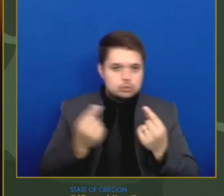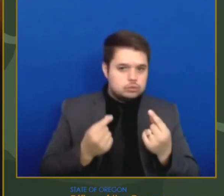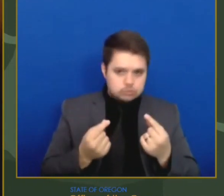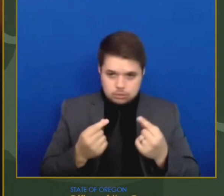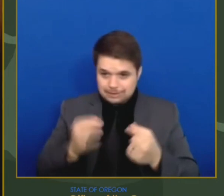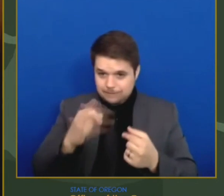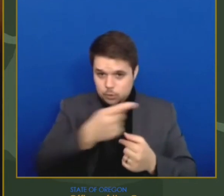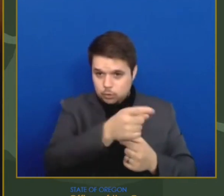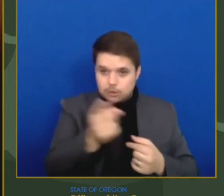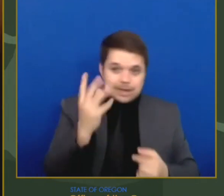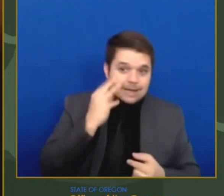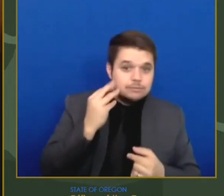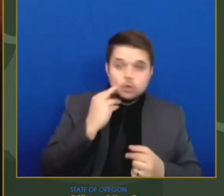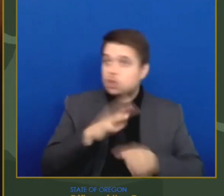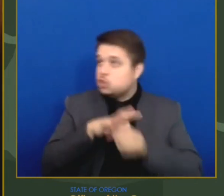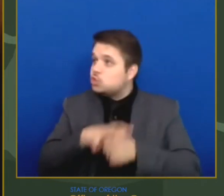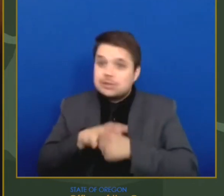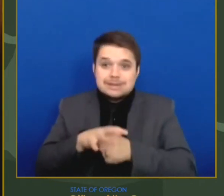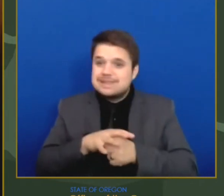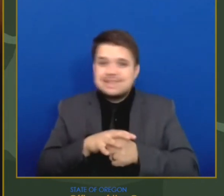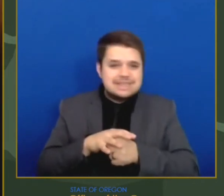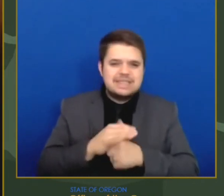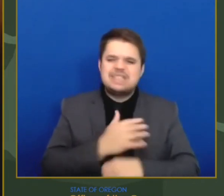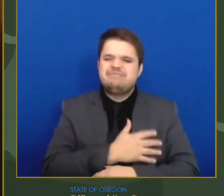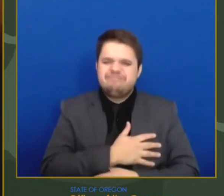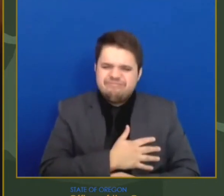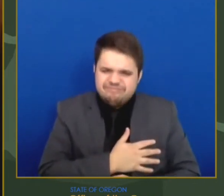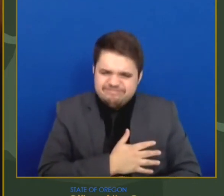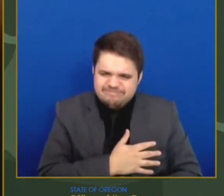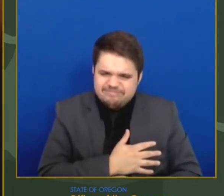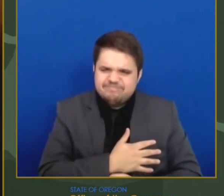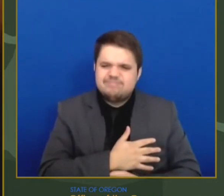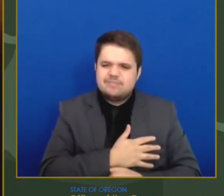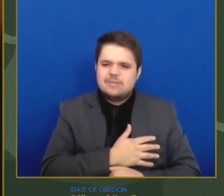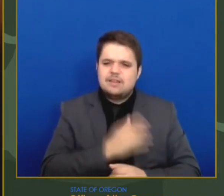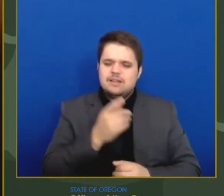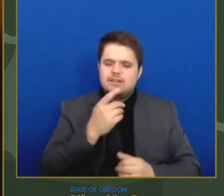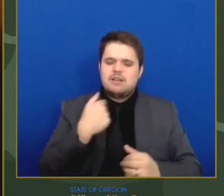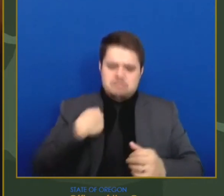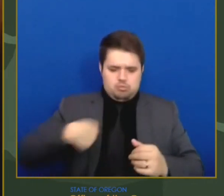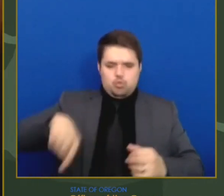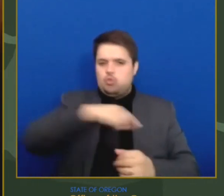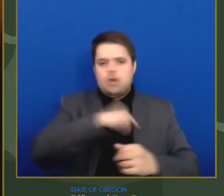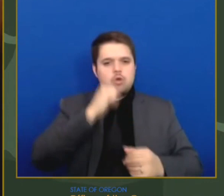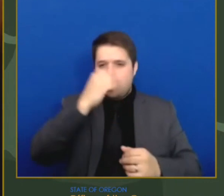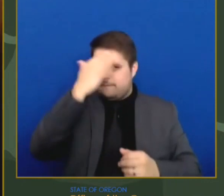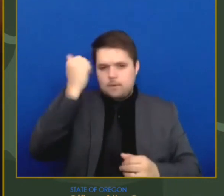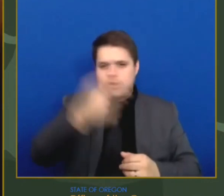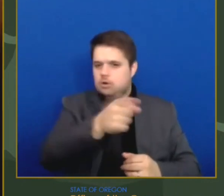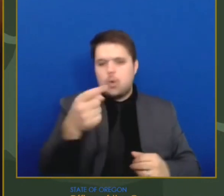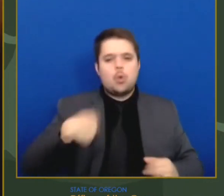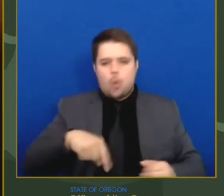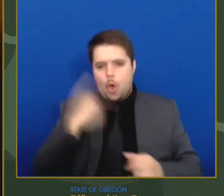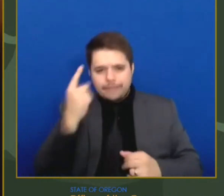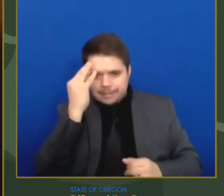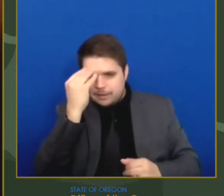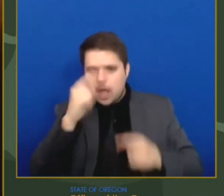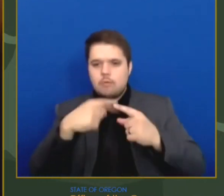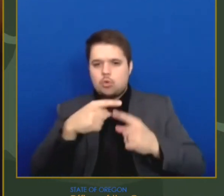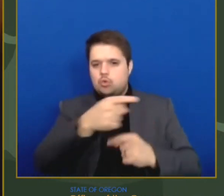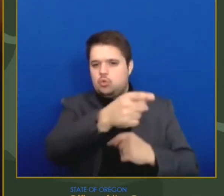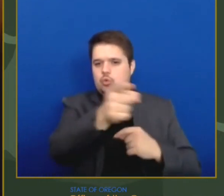impacts of COVID-19. If you or someone you know is struggling with mental health symptoms, please know that help is available.